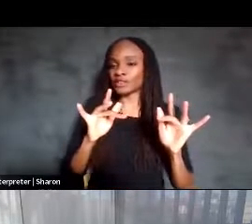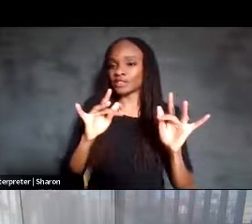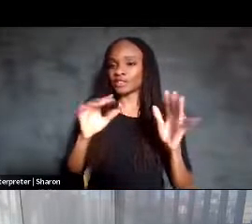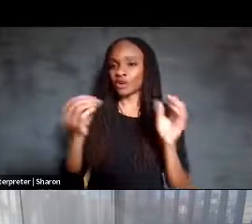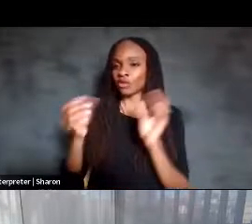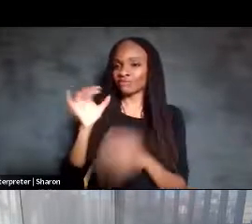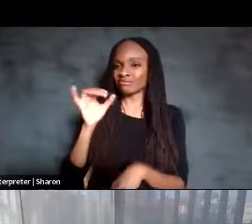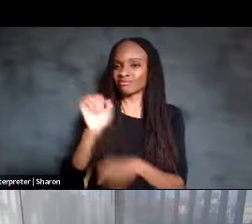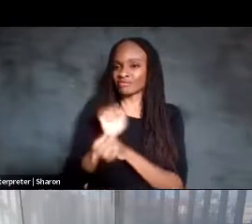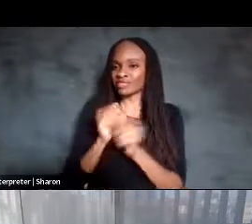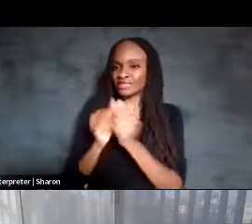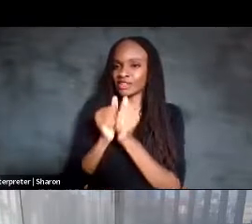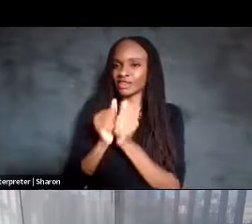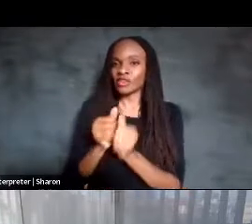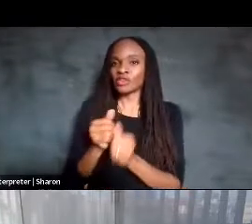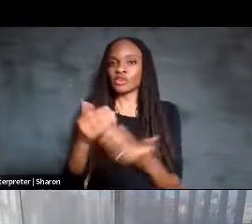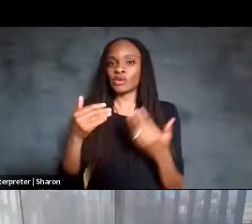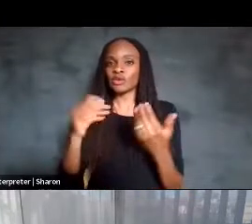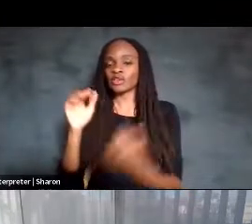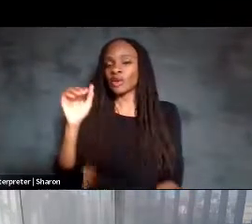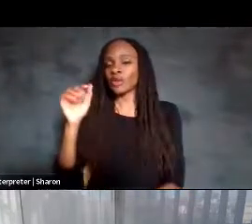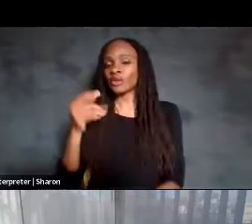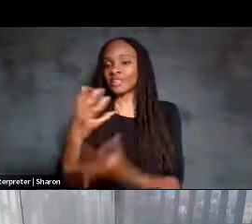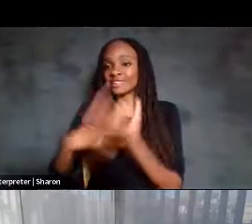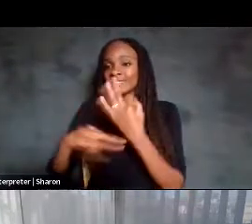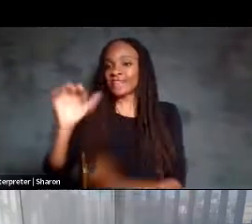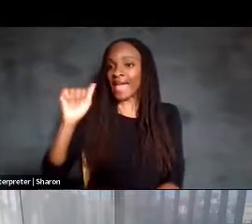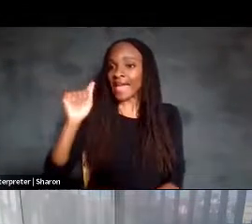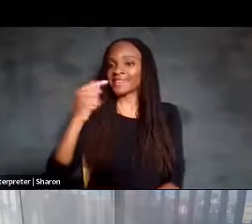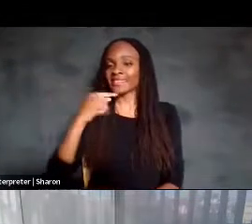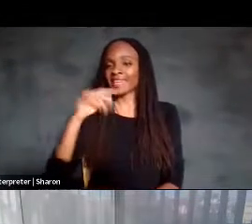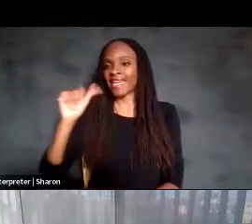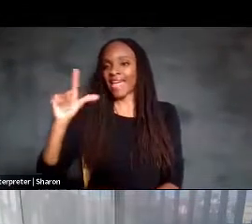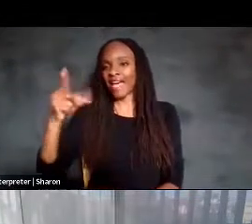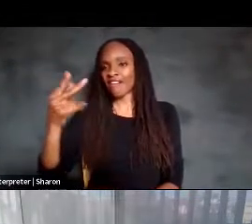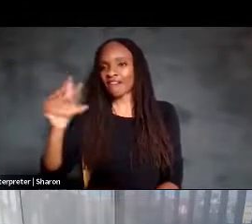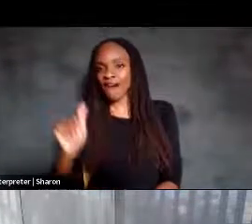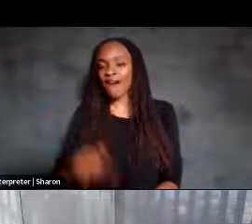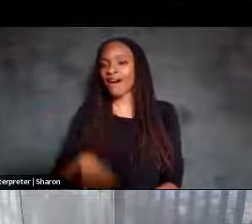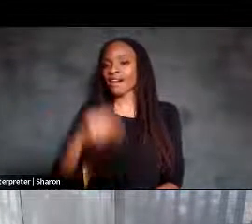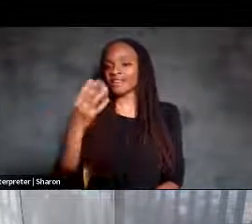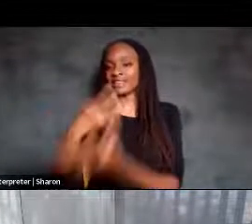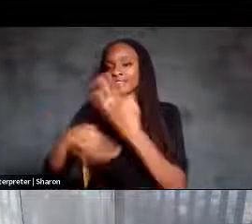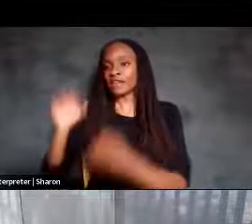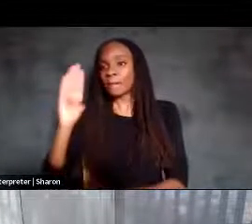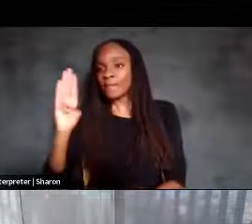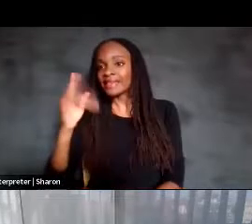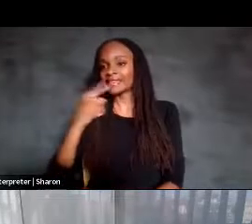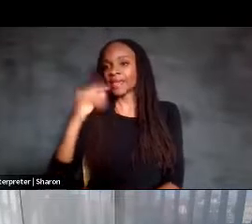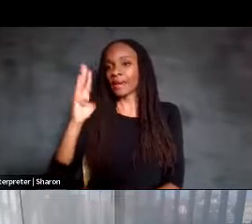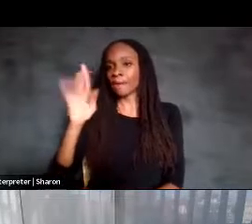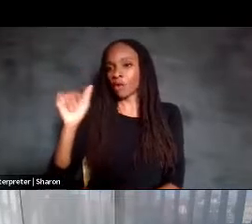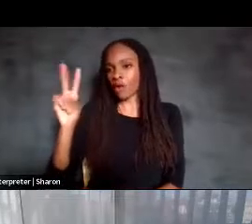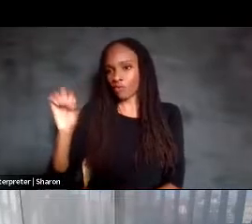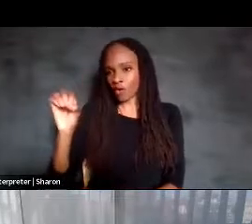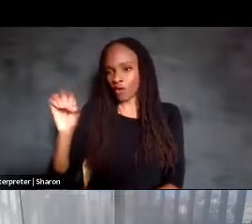rich word set. So alpha instead of A, bravo instead of B, and so forth. And to do this,